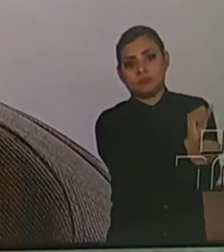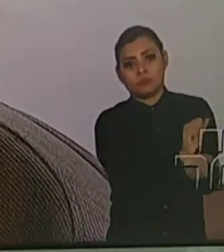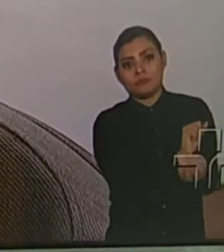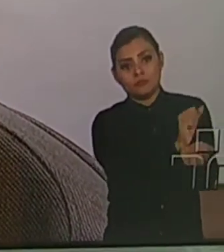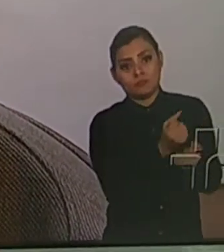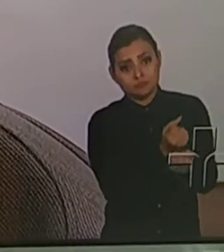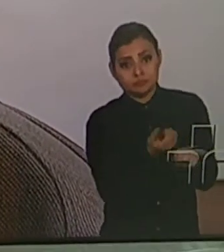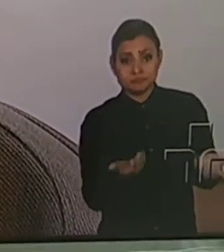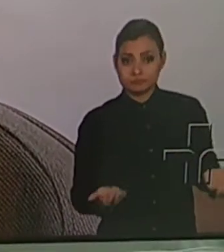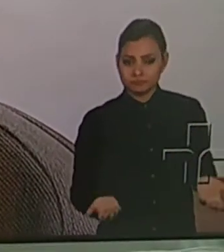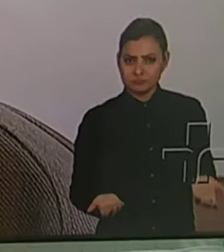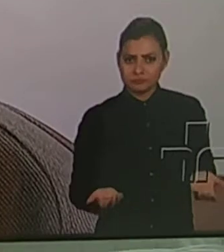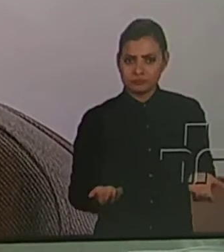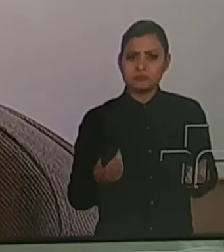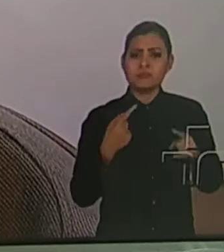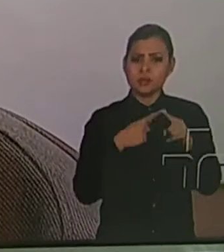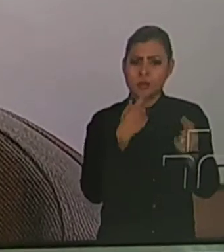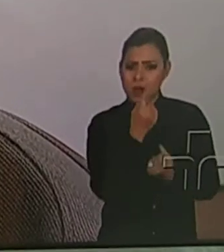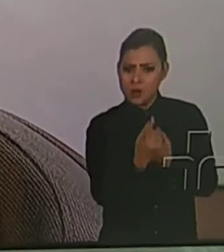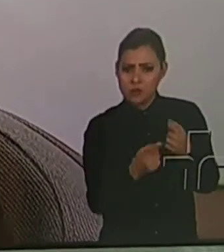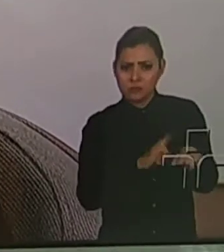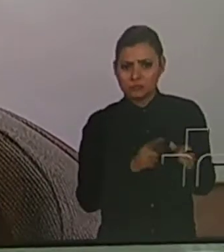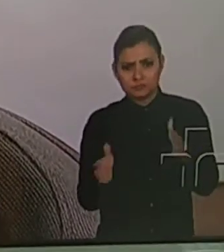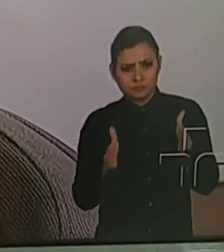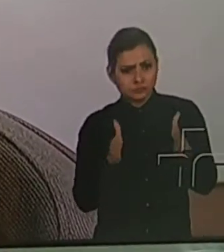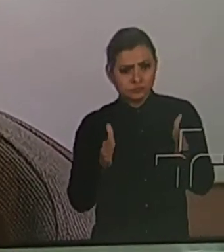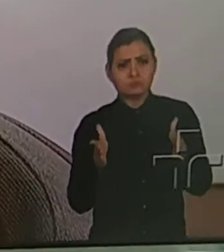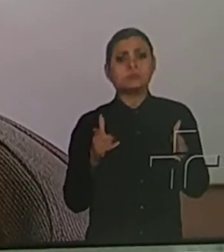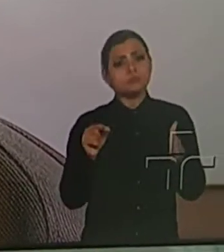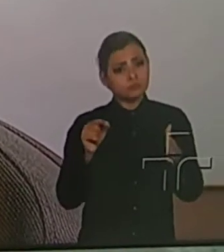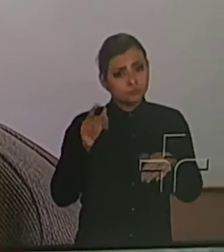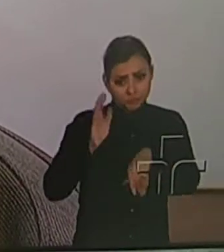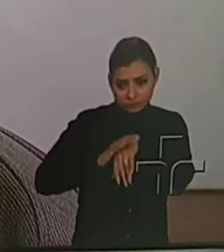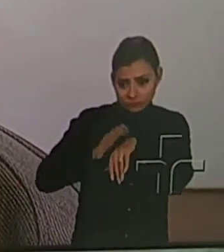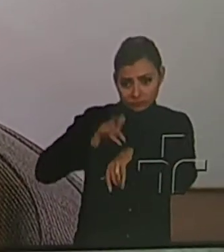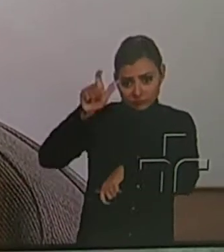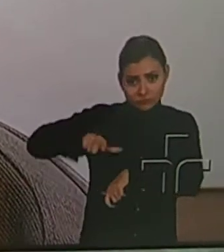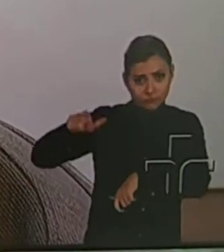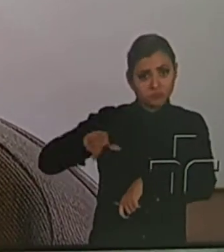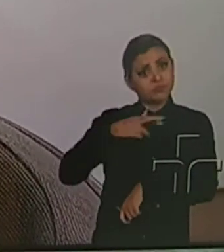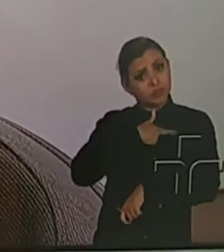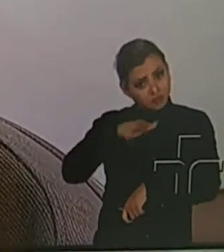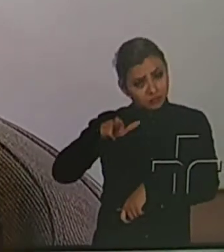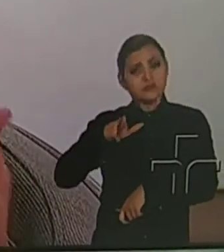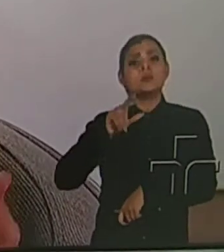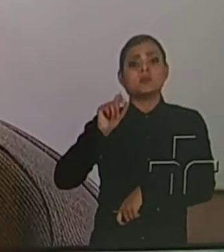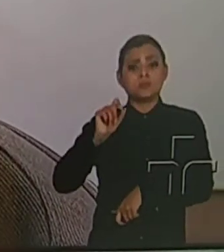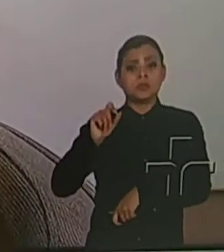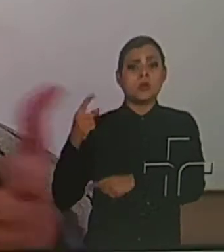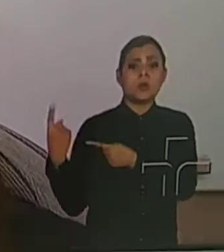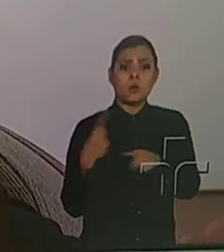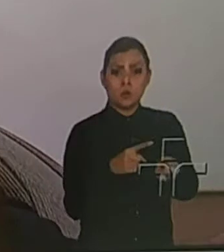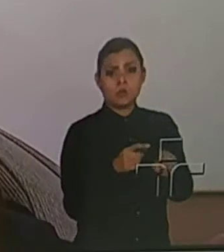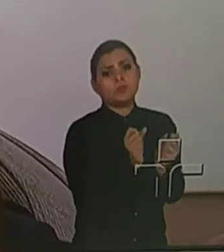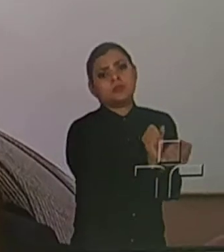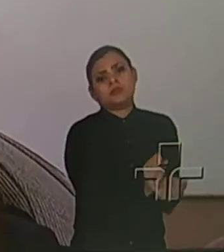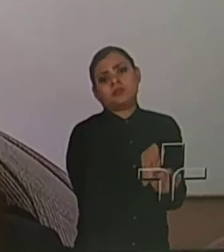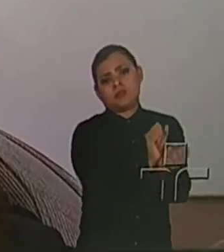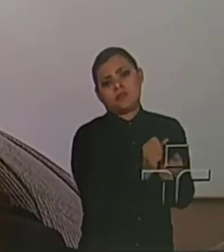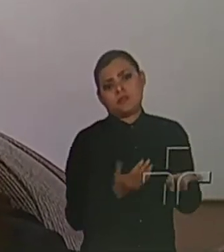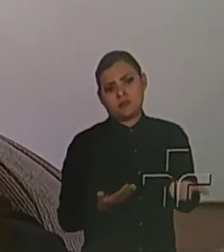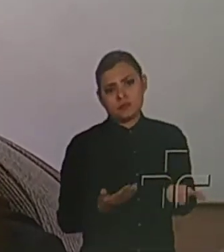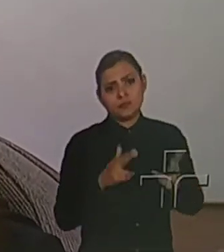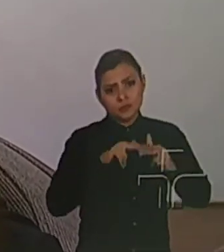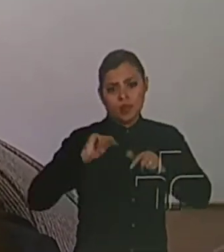some point, the same religions became one of the main fighters, warriors against slavery.